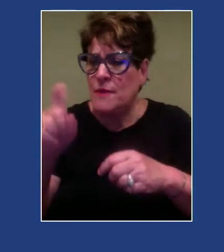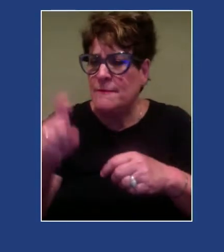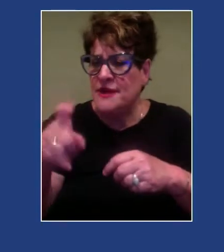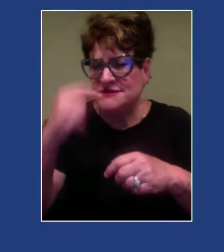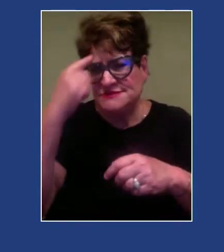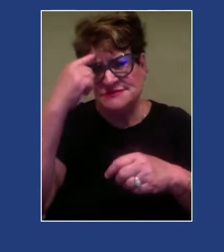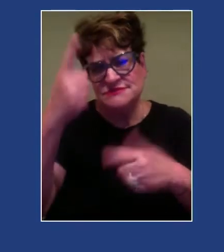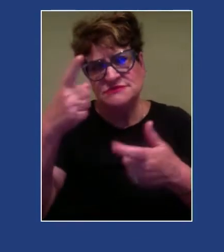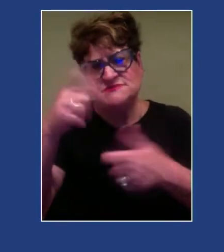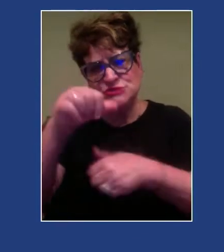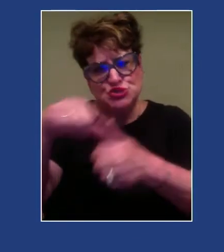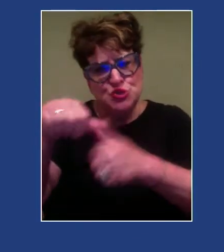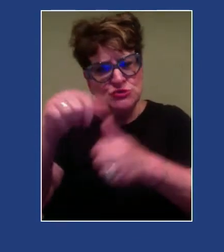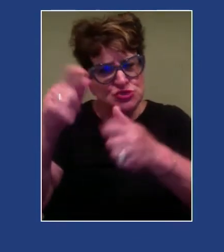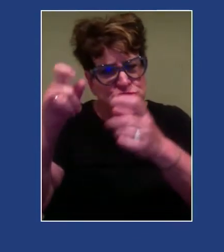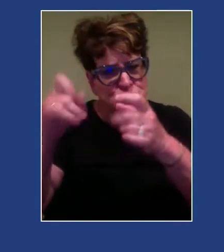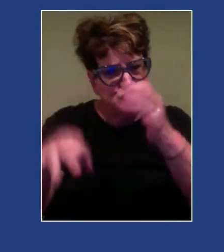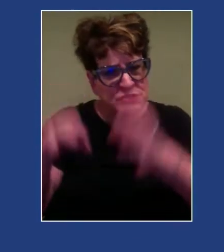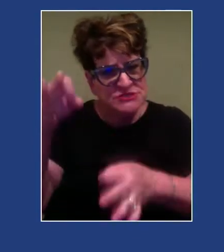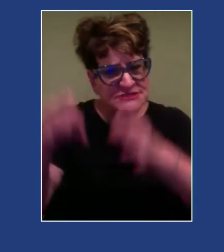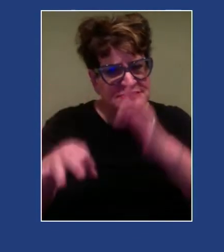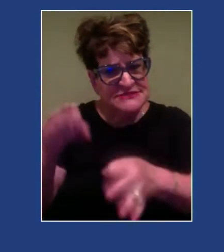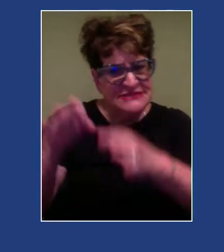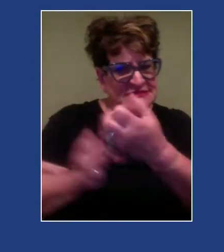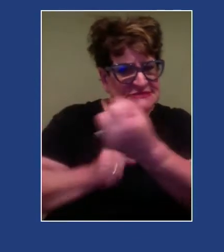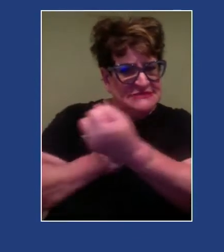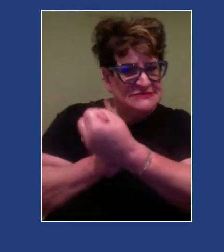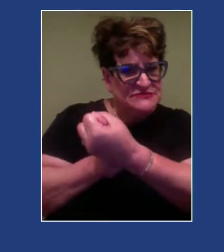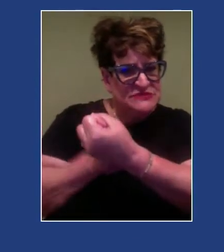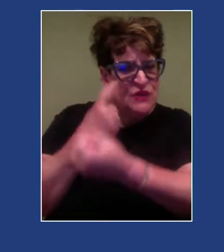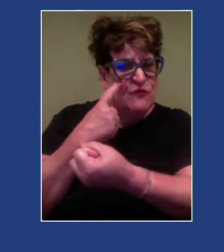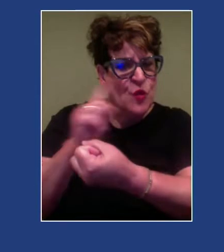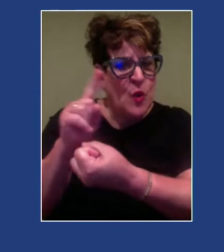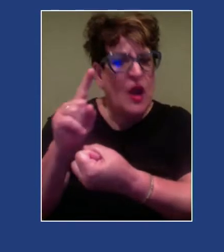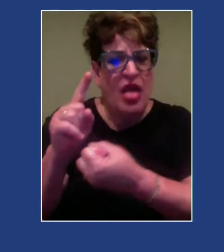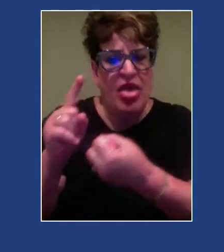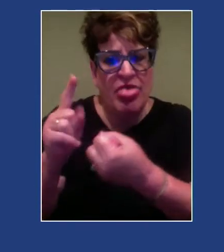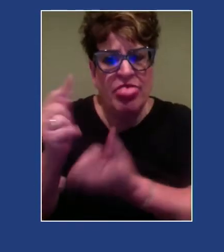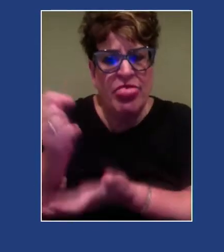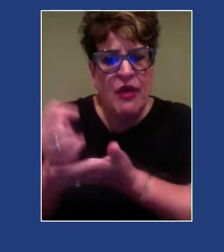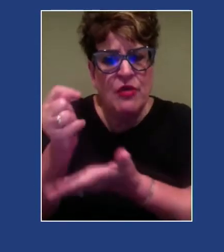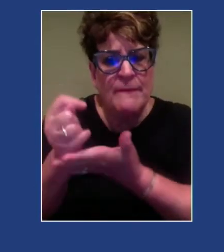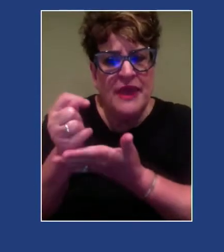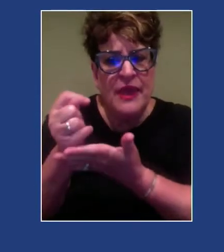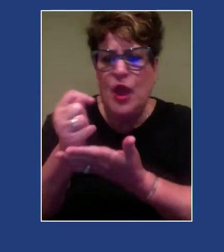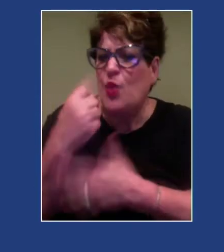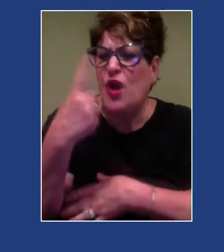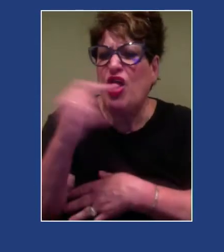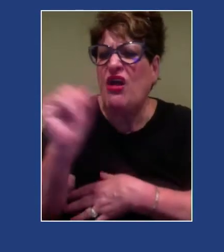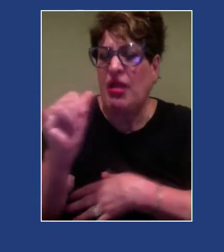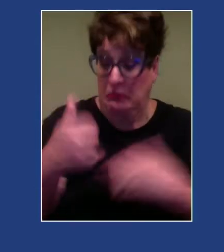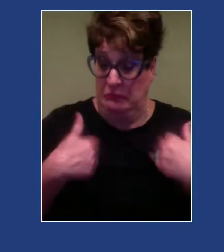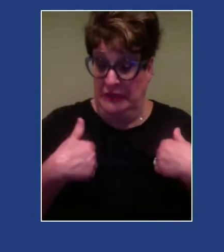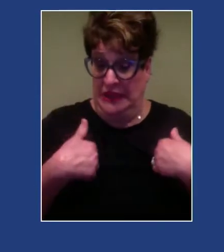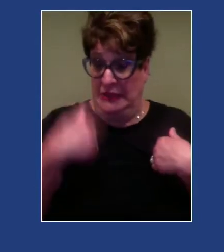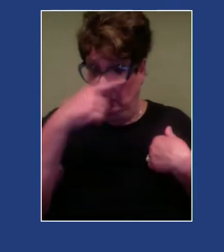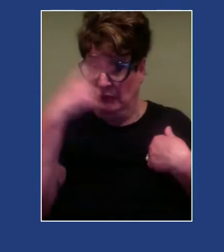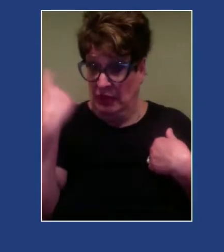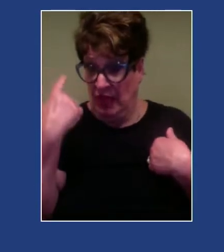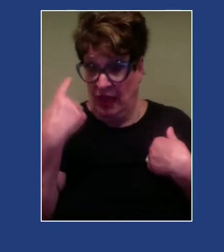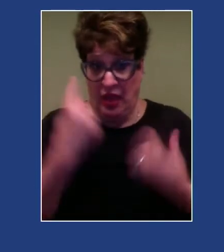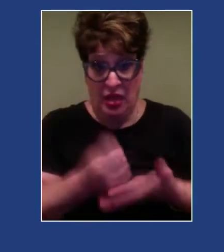advocacy framework into how we're doing therapy. What does it look like for me as a black therapist to advocate